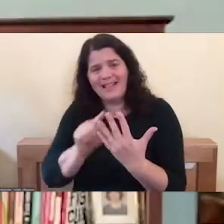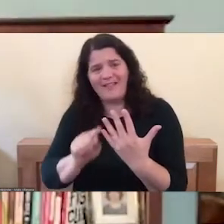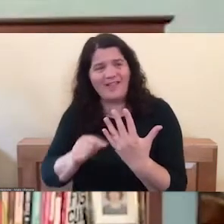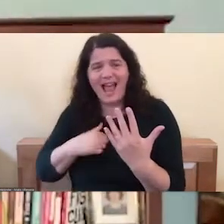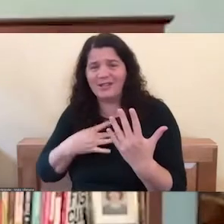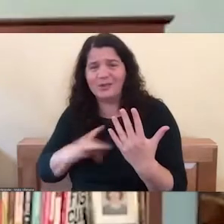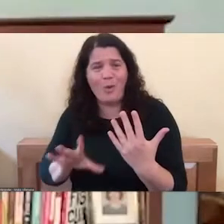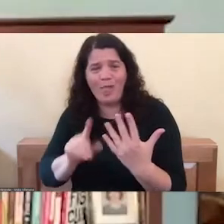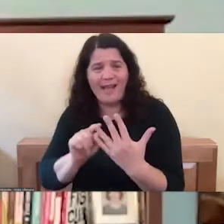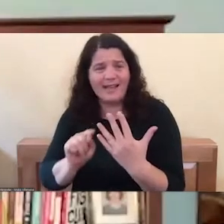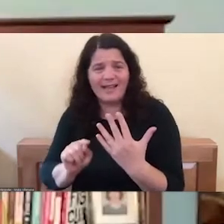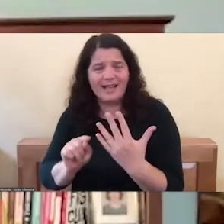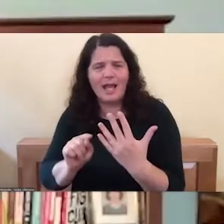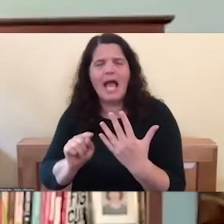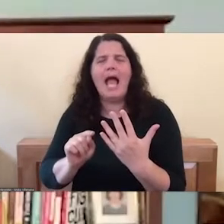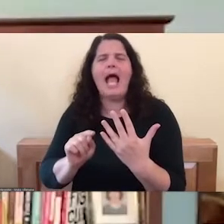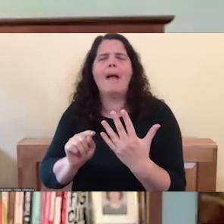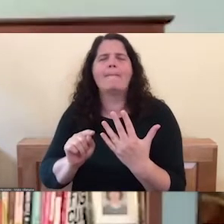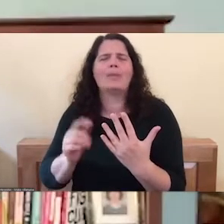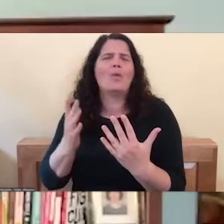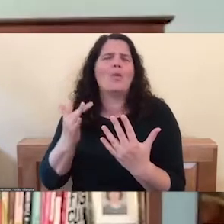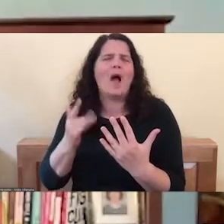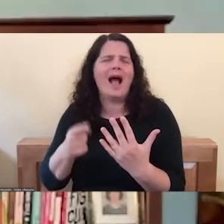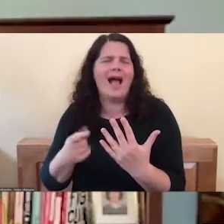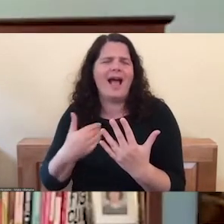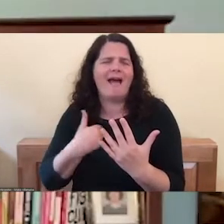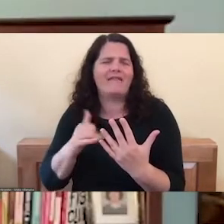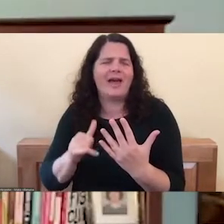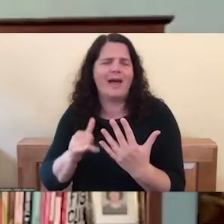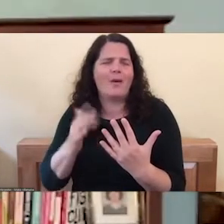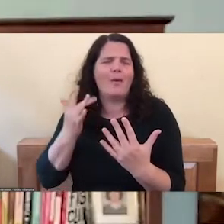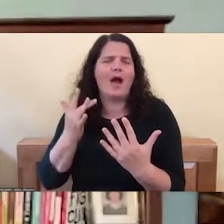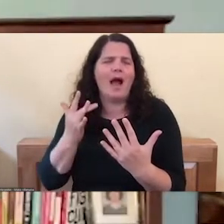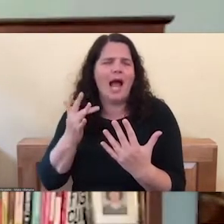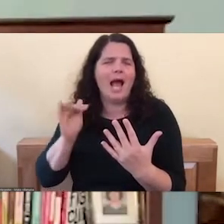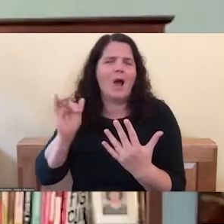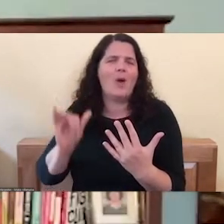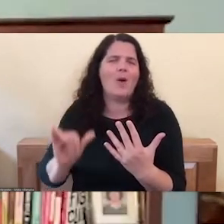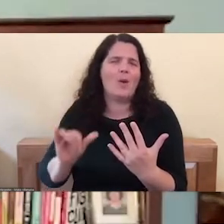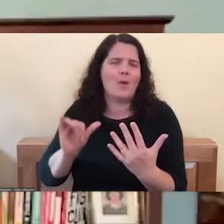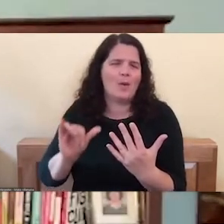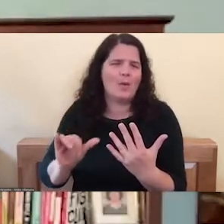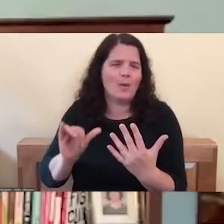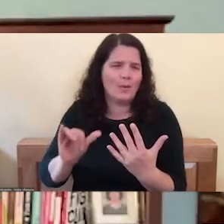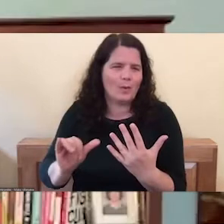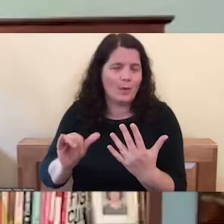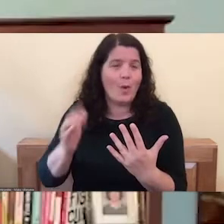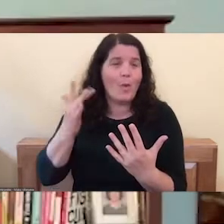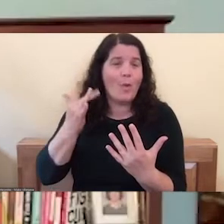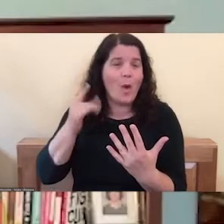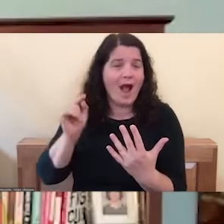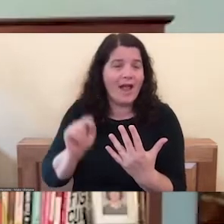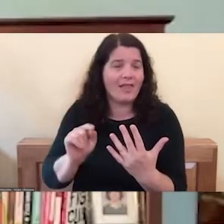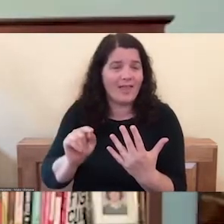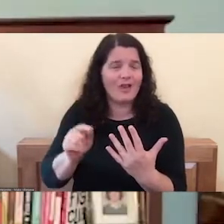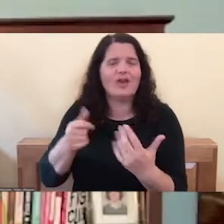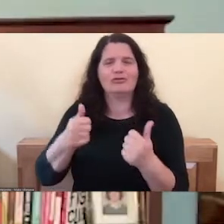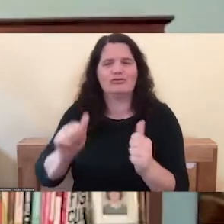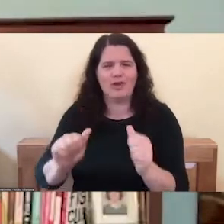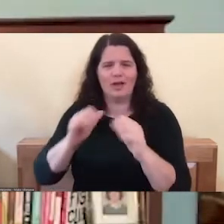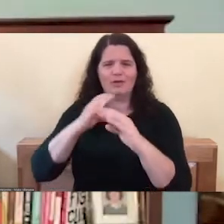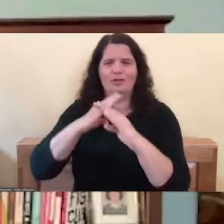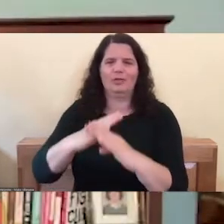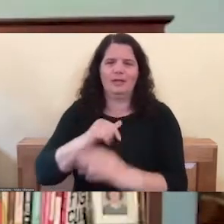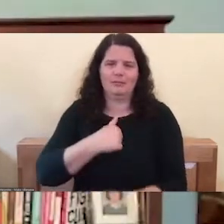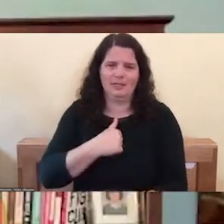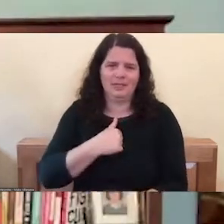why is it here? And almost, almost always the reason why it's there is it's at some level it's trying to keep